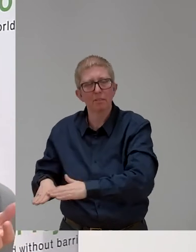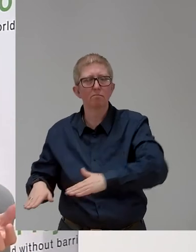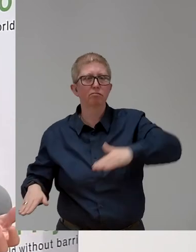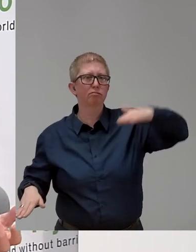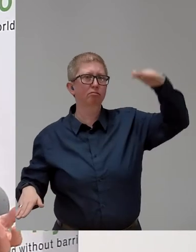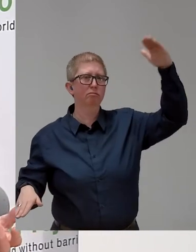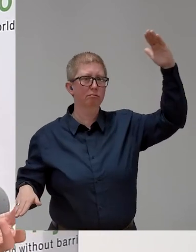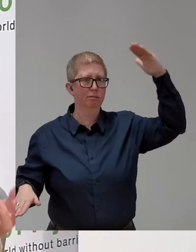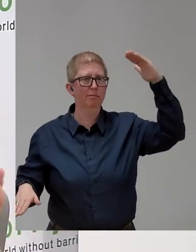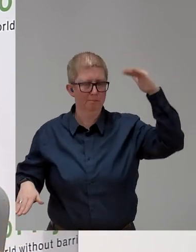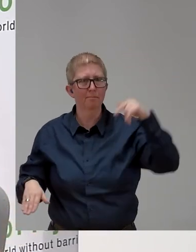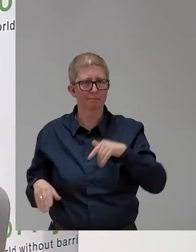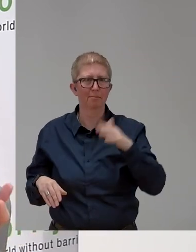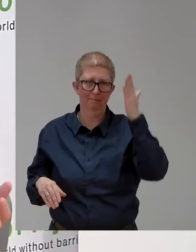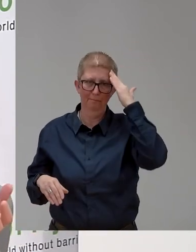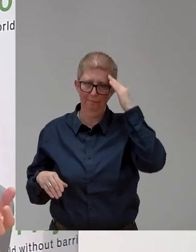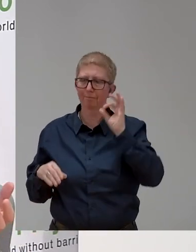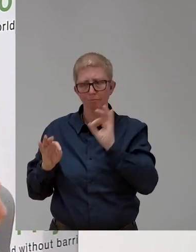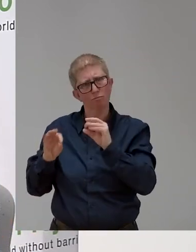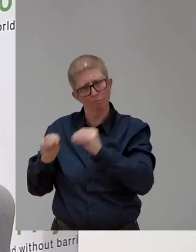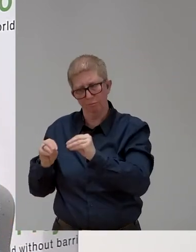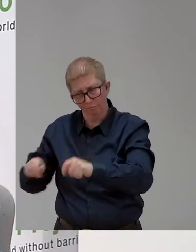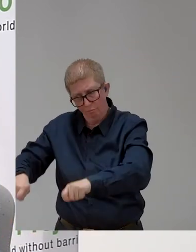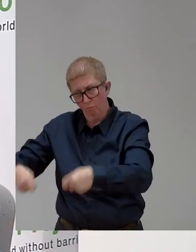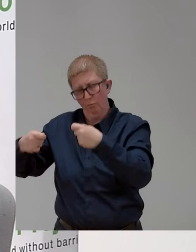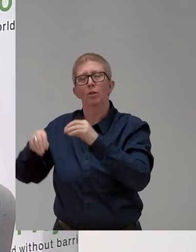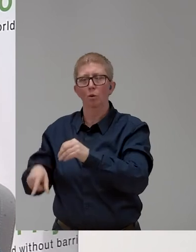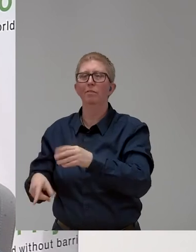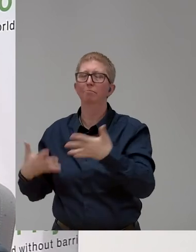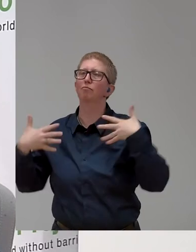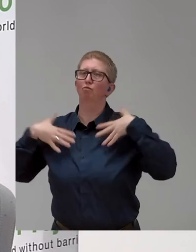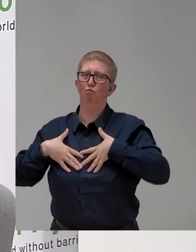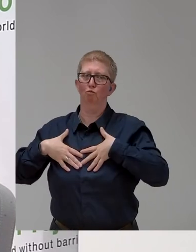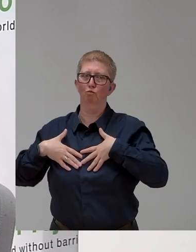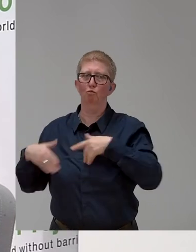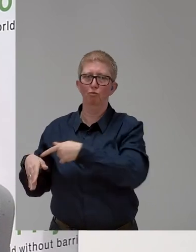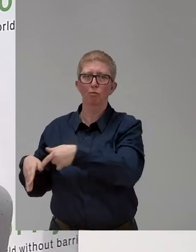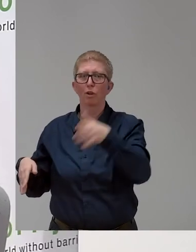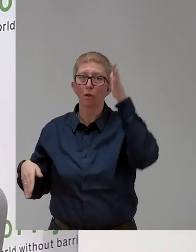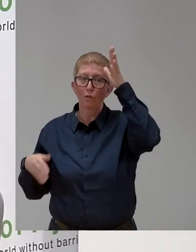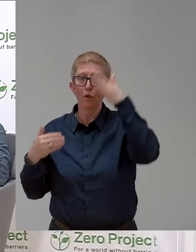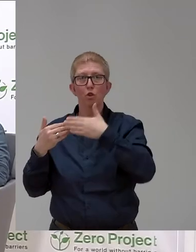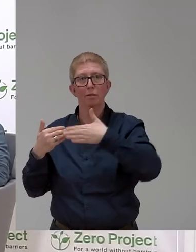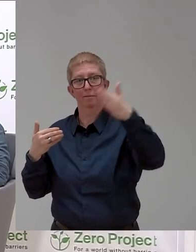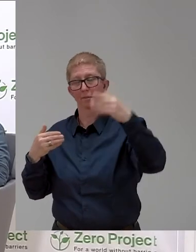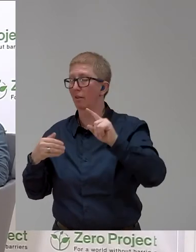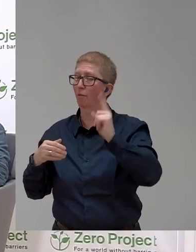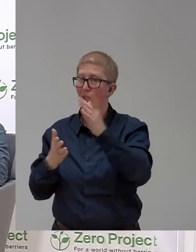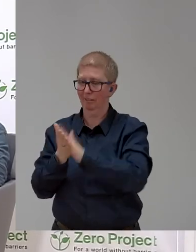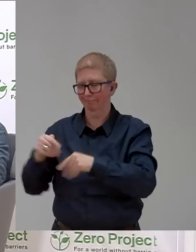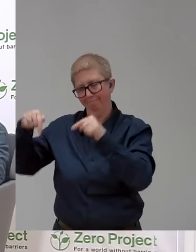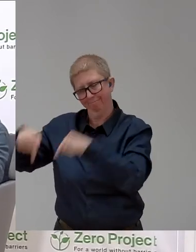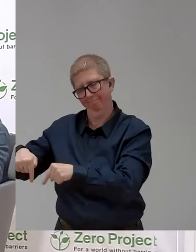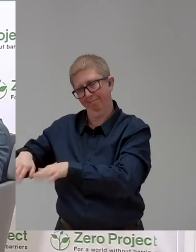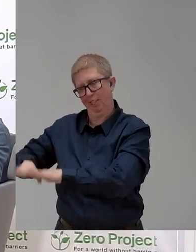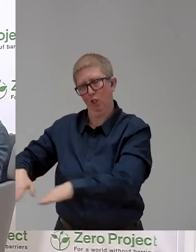good education. It's probably that's a longer term, but it's highly needed. It's always wonderful to talk to you.